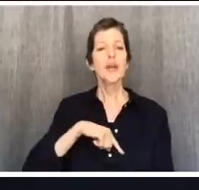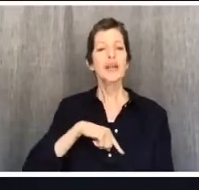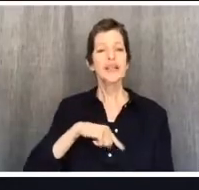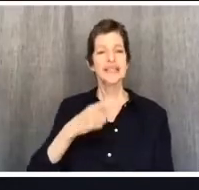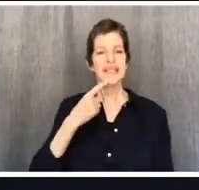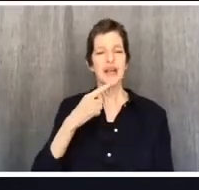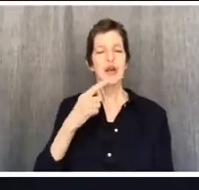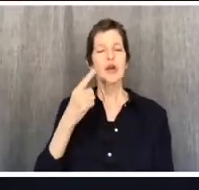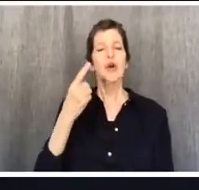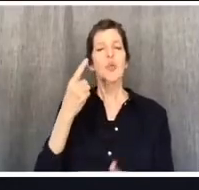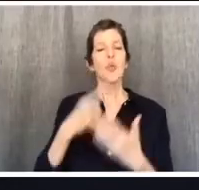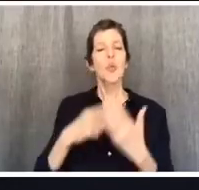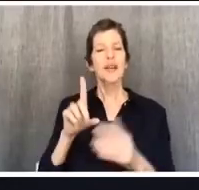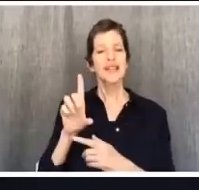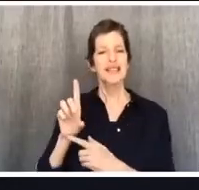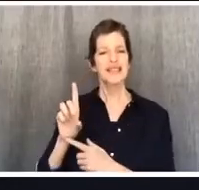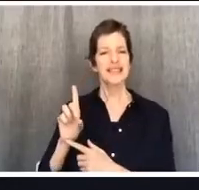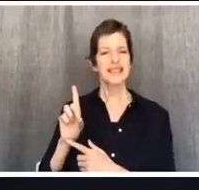Jesus? What did he do?